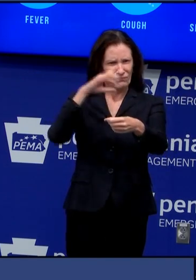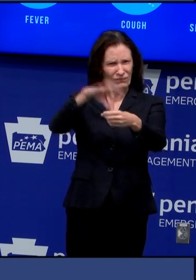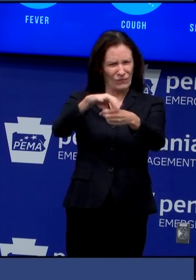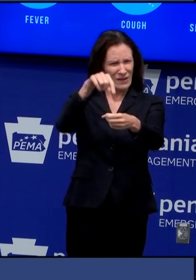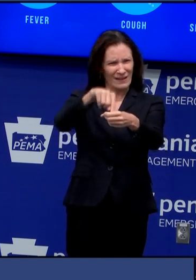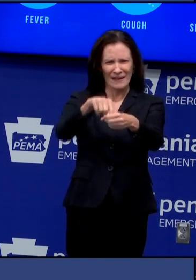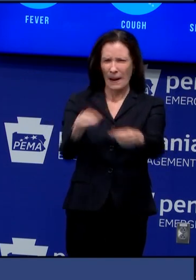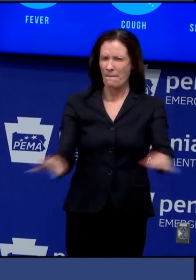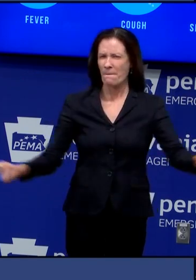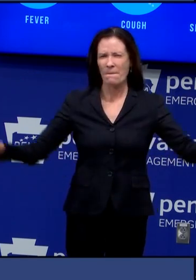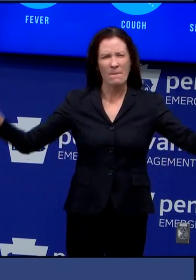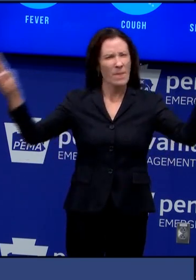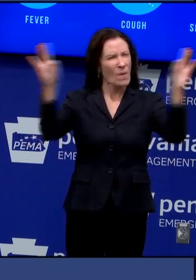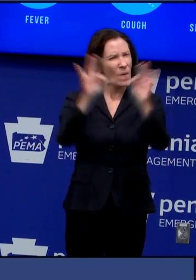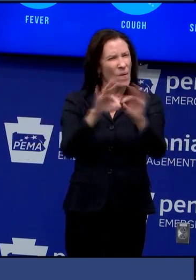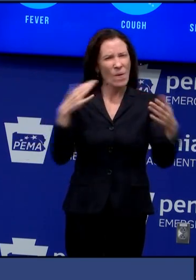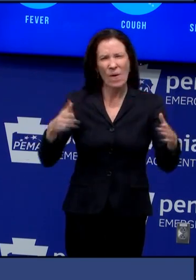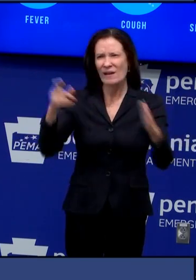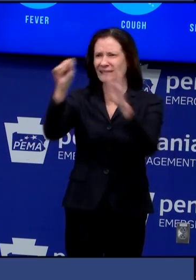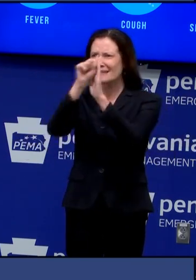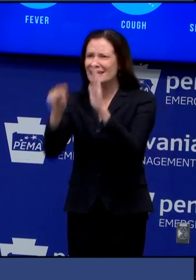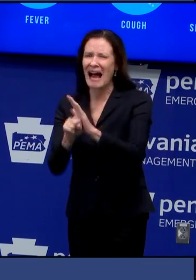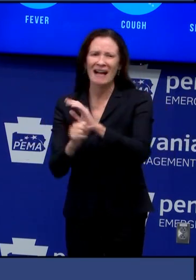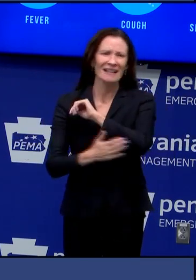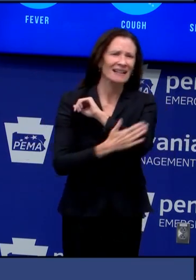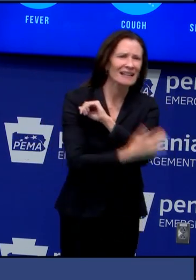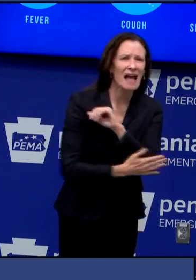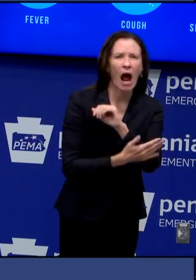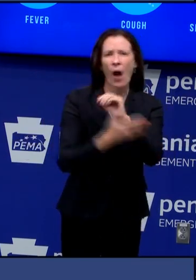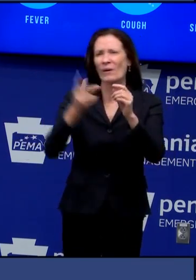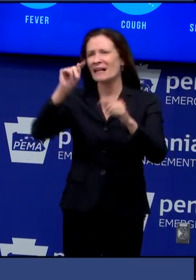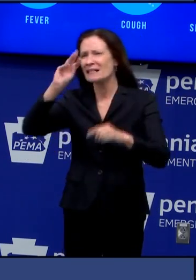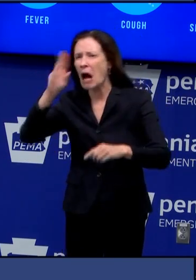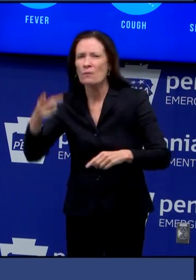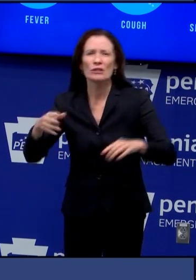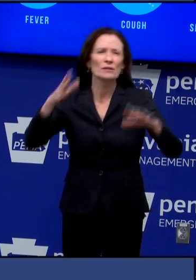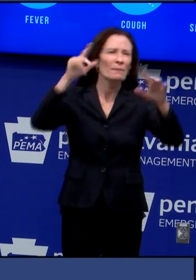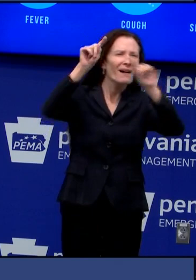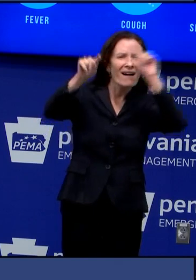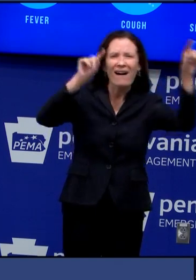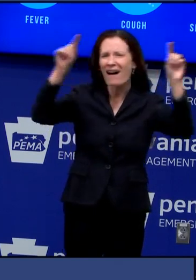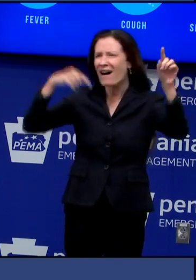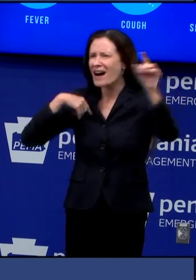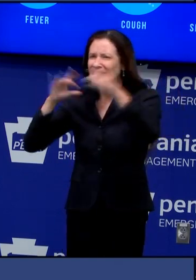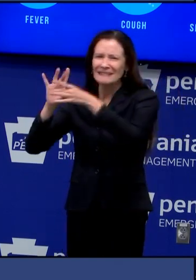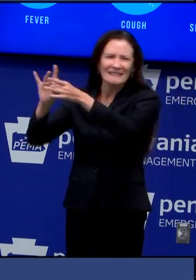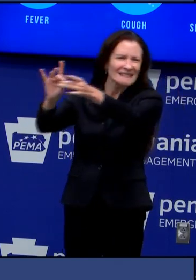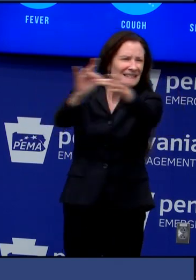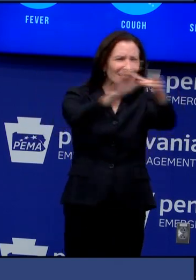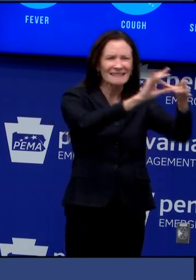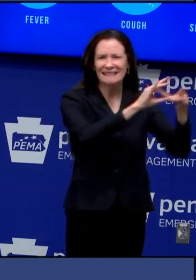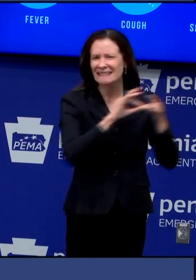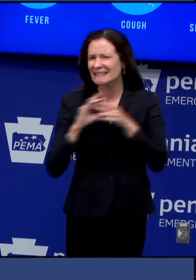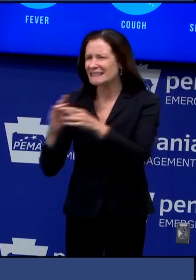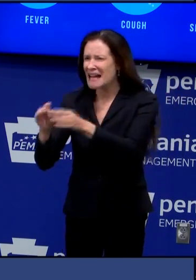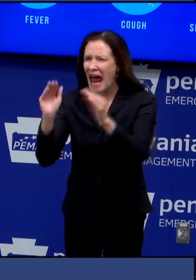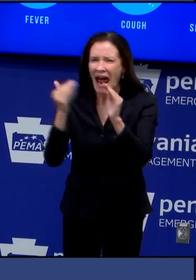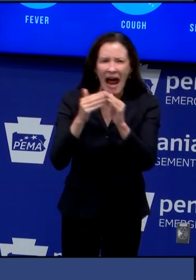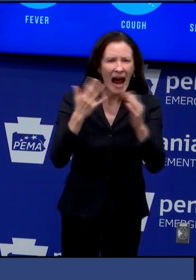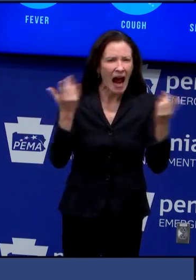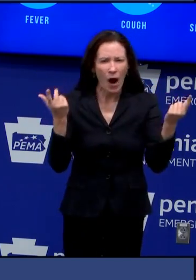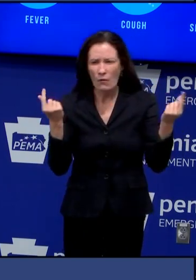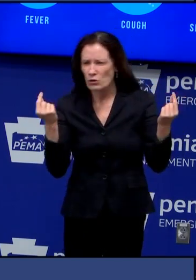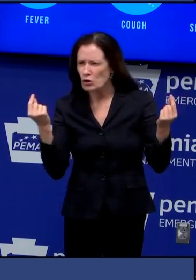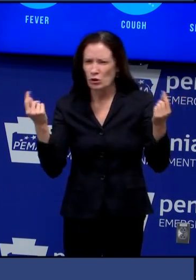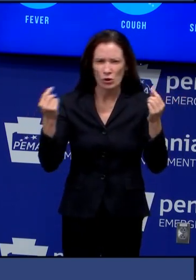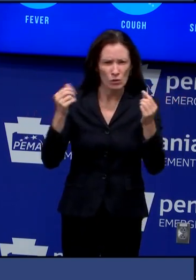state and national partners to advance measures for both in-person voting and vote by mail and